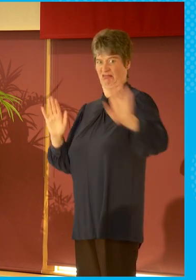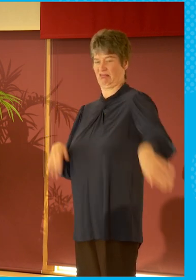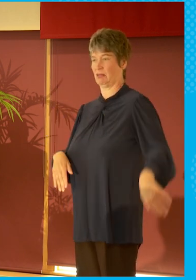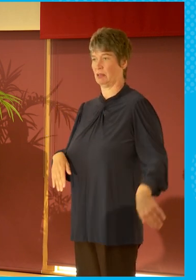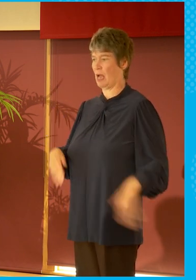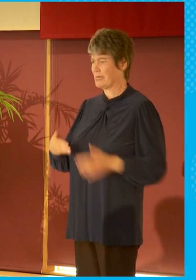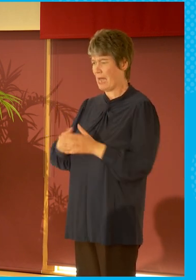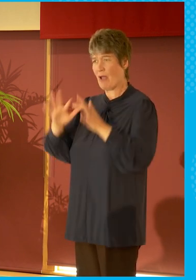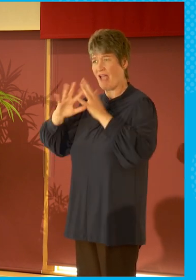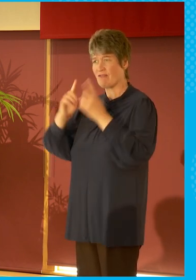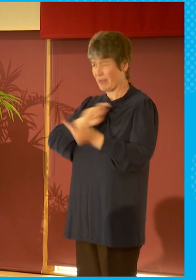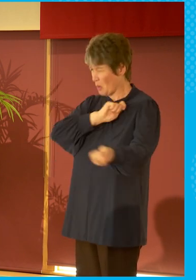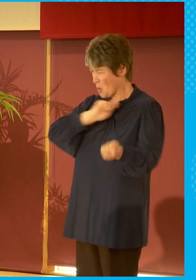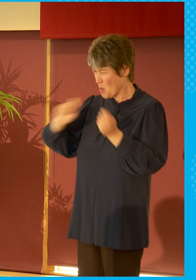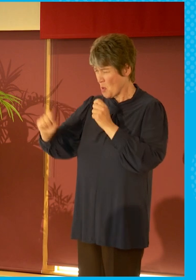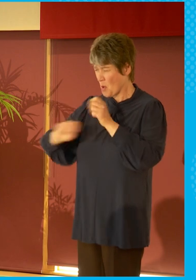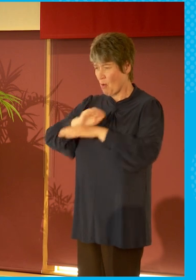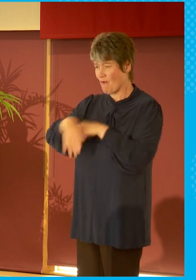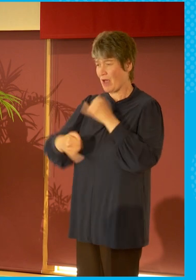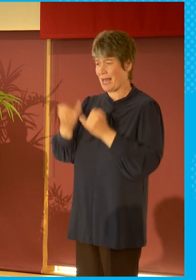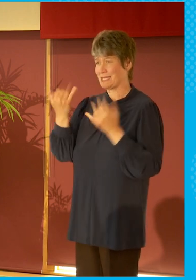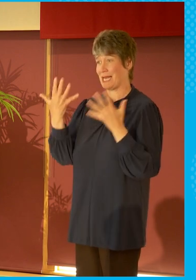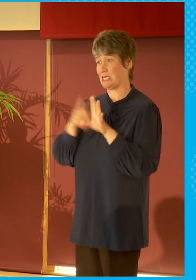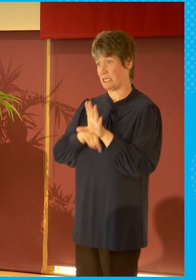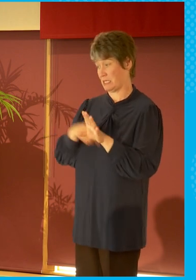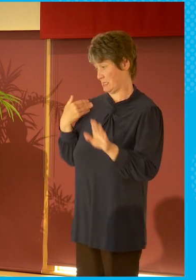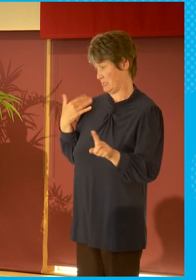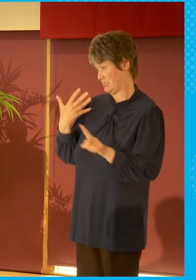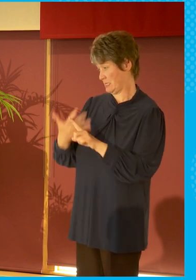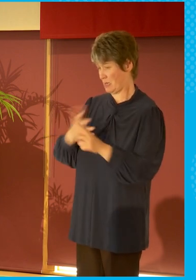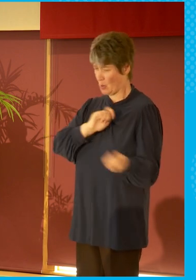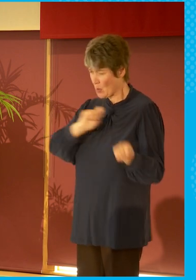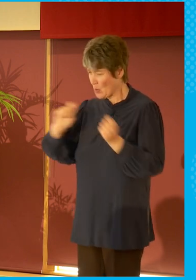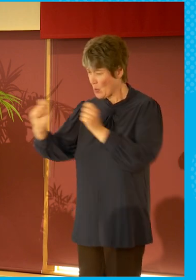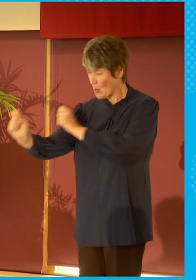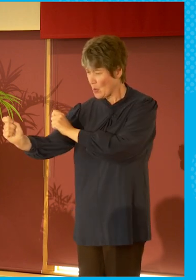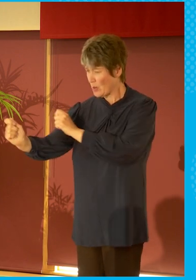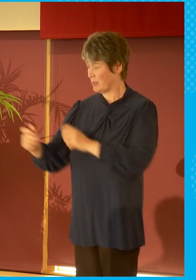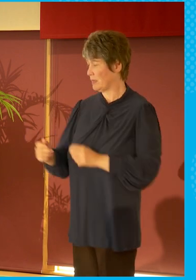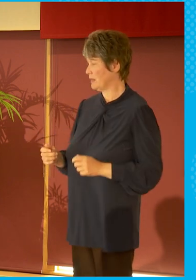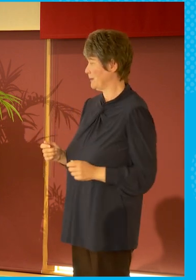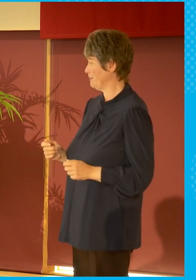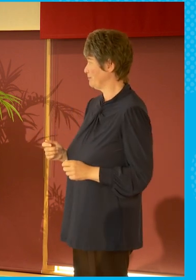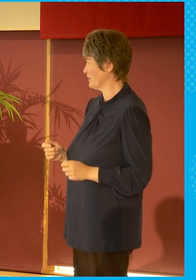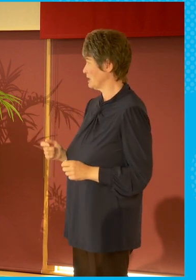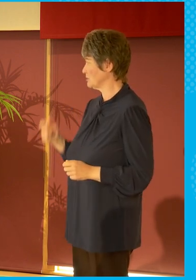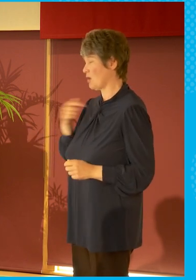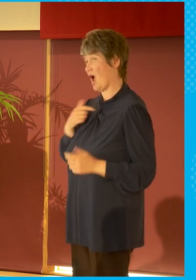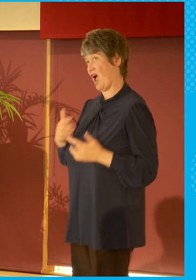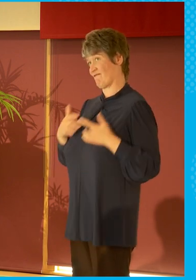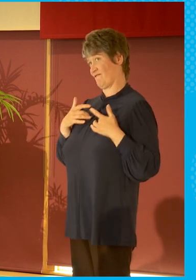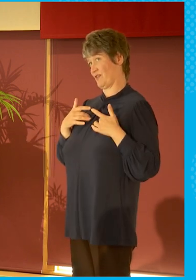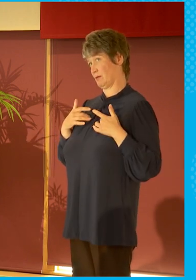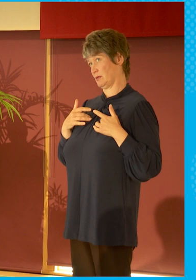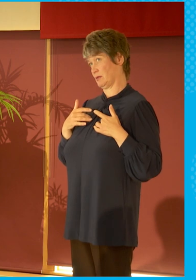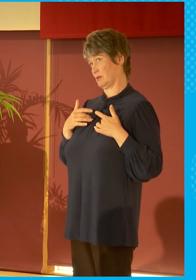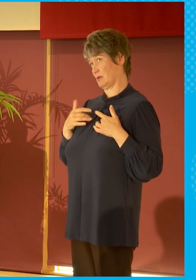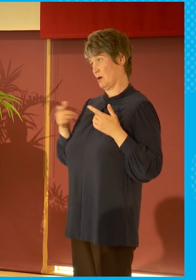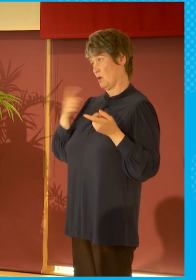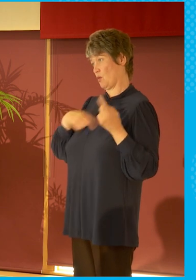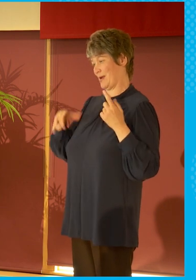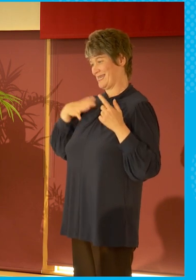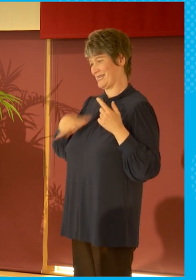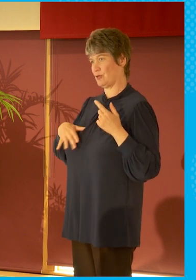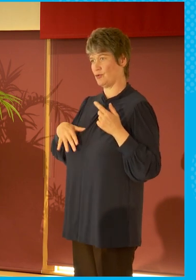in the last decade. So you need to kind of get out there and